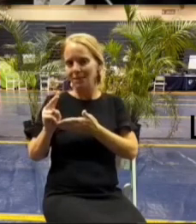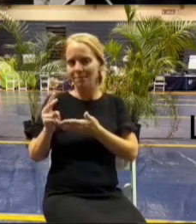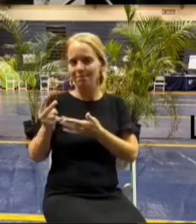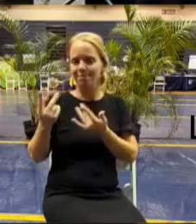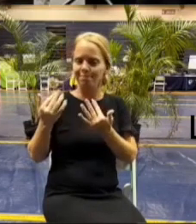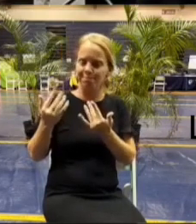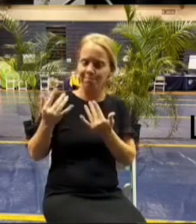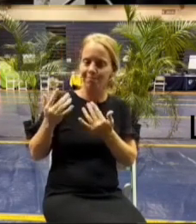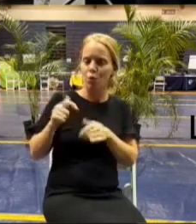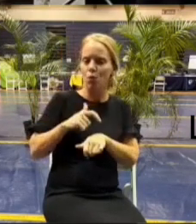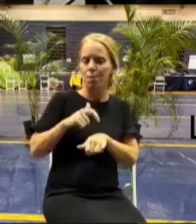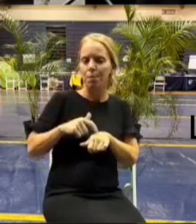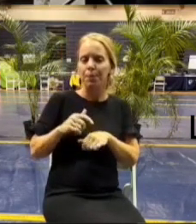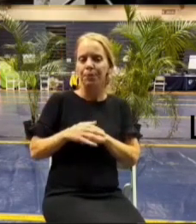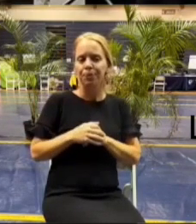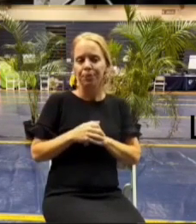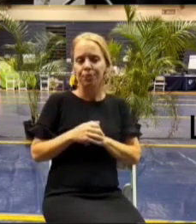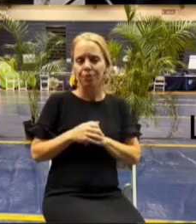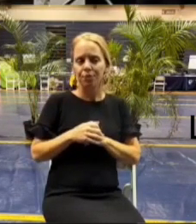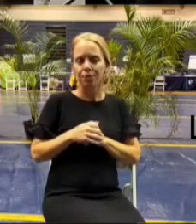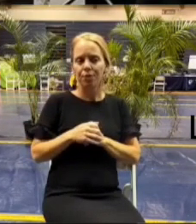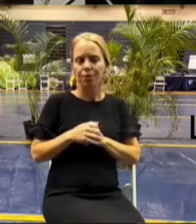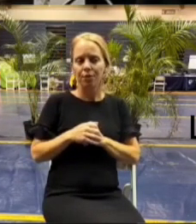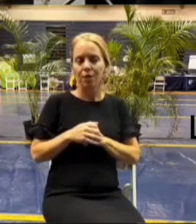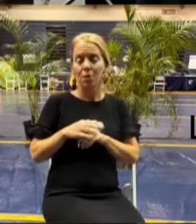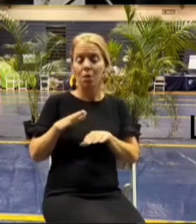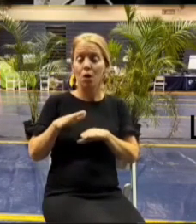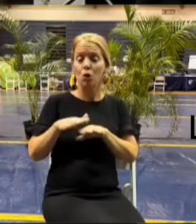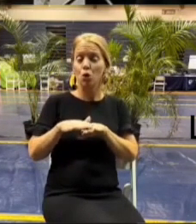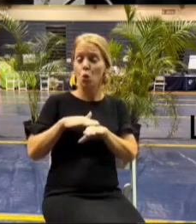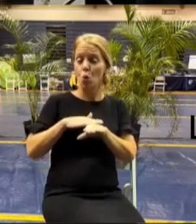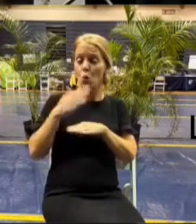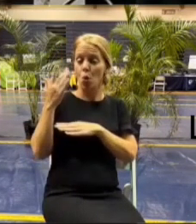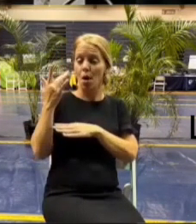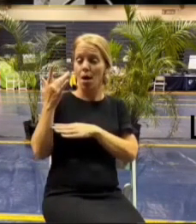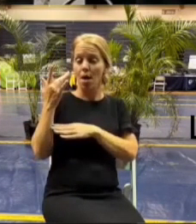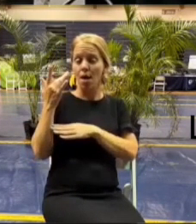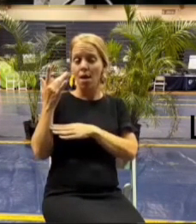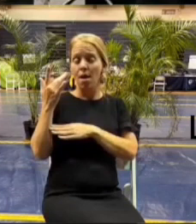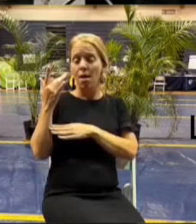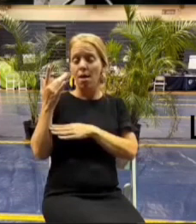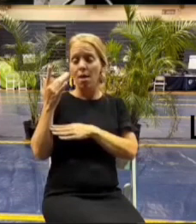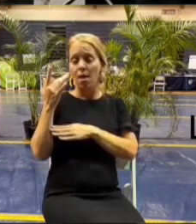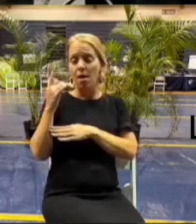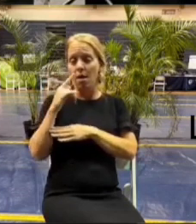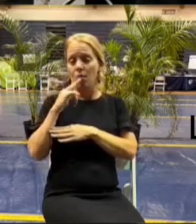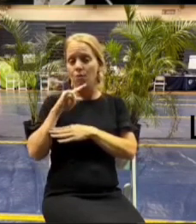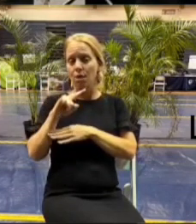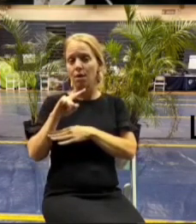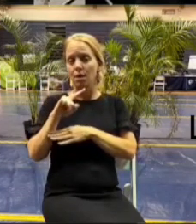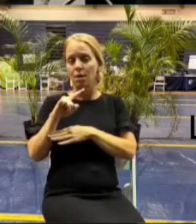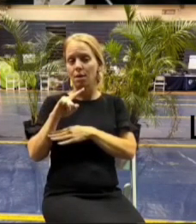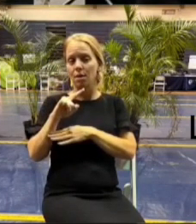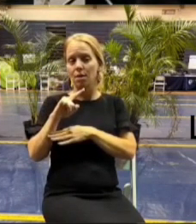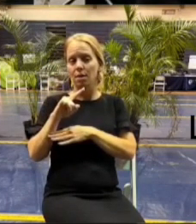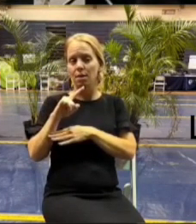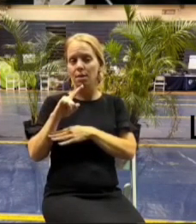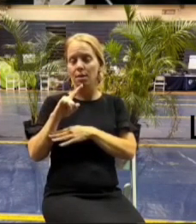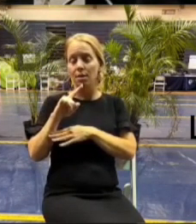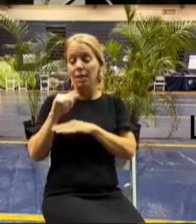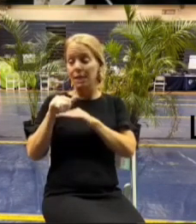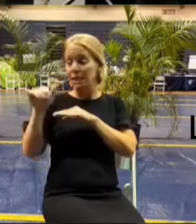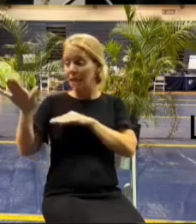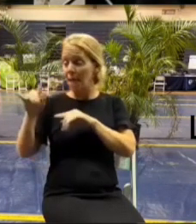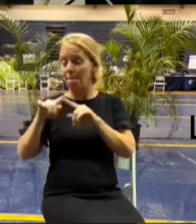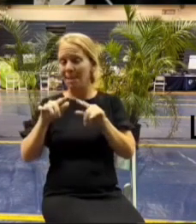but we're gonna the slow part is actually sort of just the the labor of going and setting up the